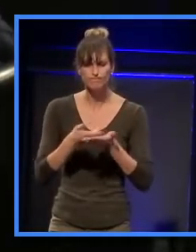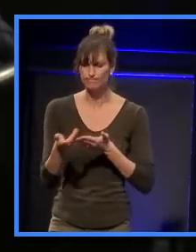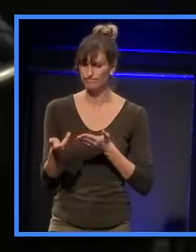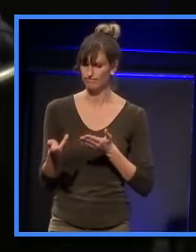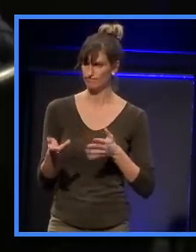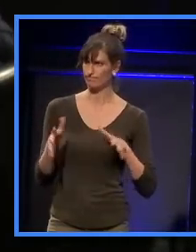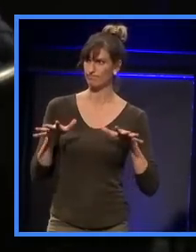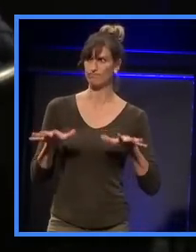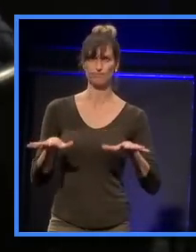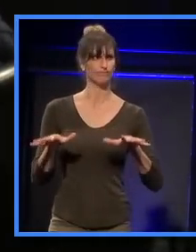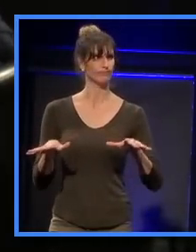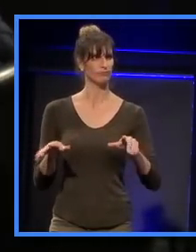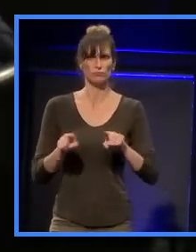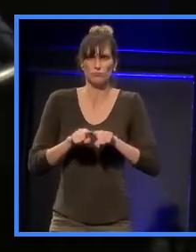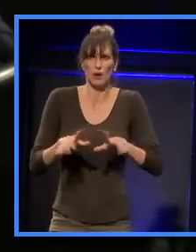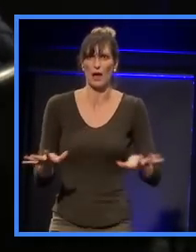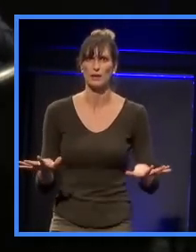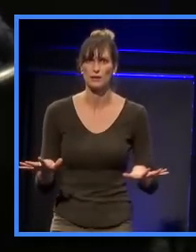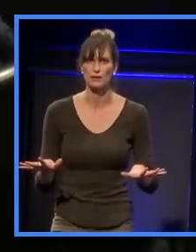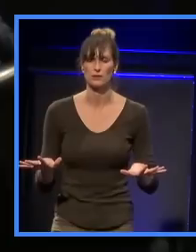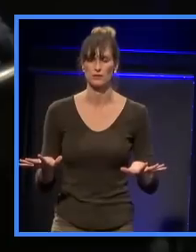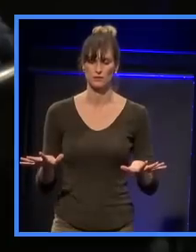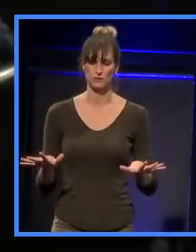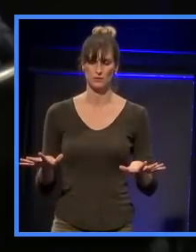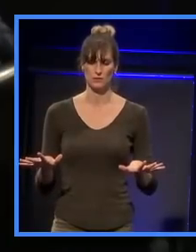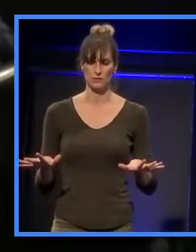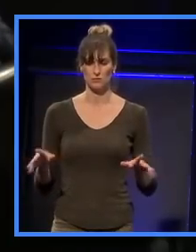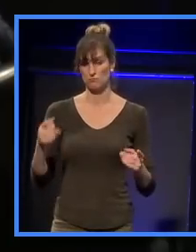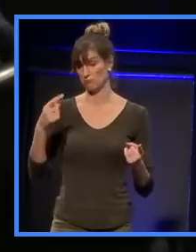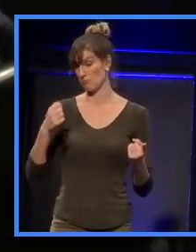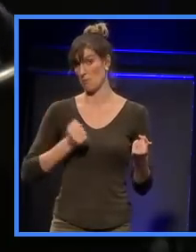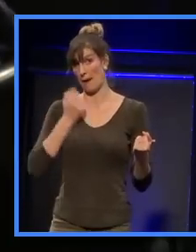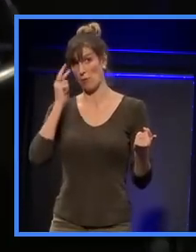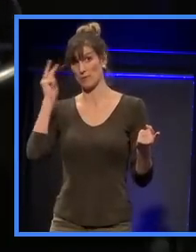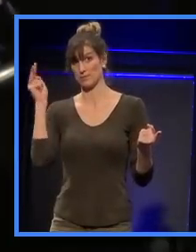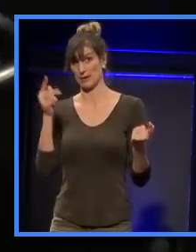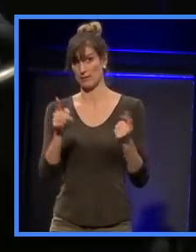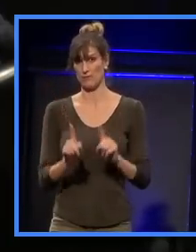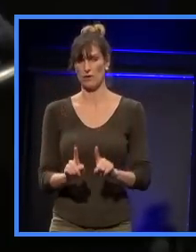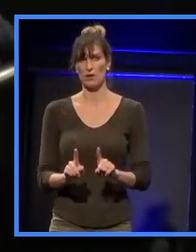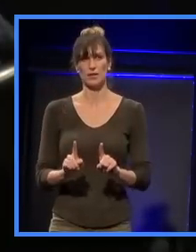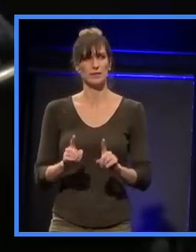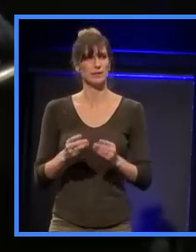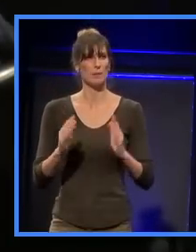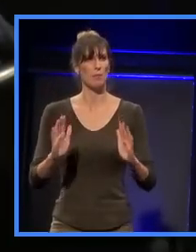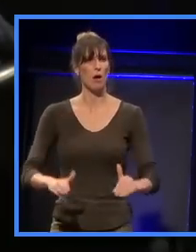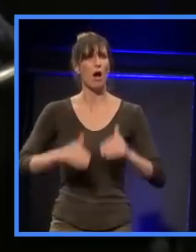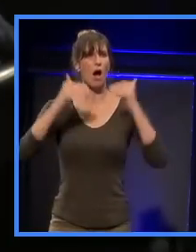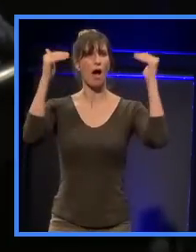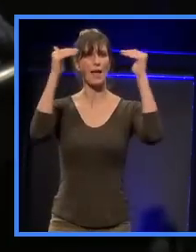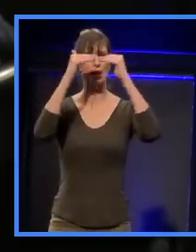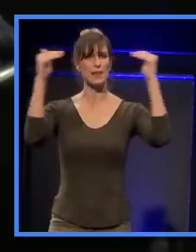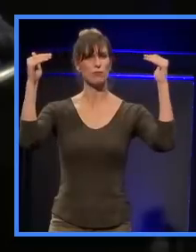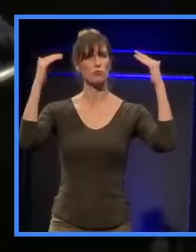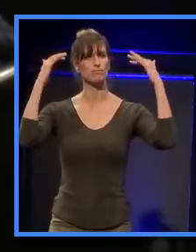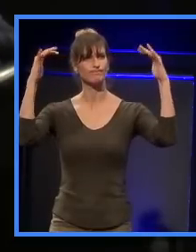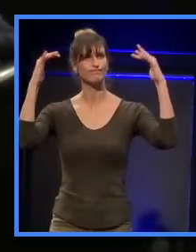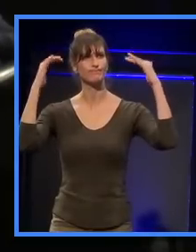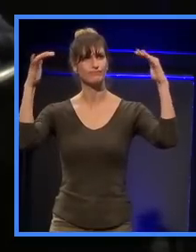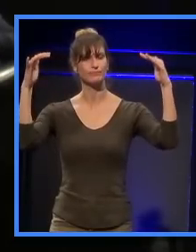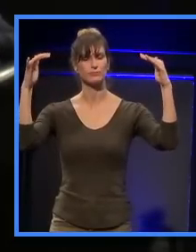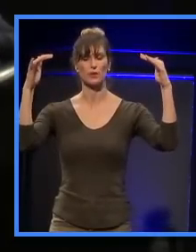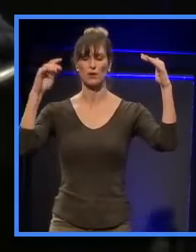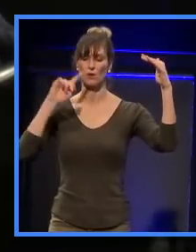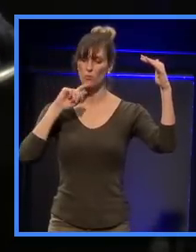Because I don't think it, to my mind, whether it, you know, some sort of higher level thinking I think is really important. Is it going to be,